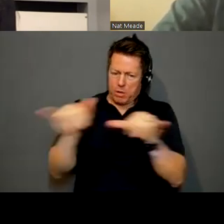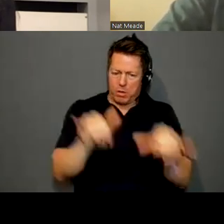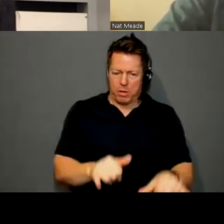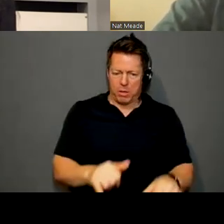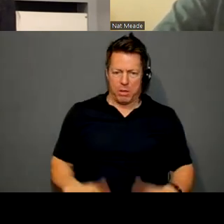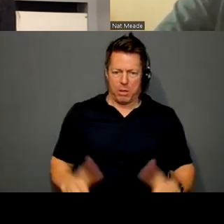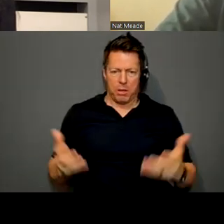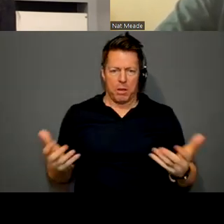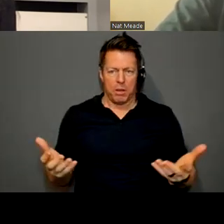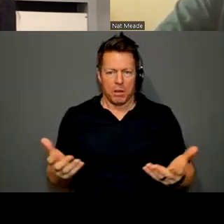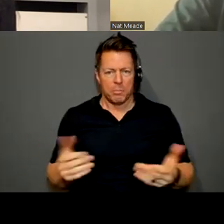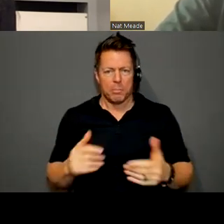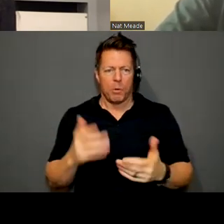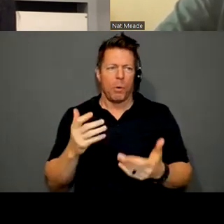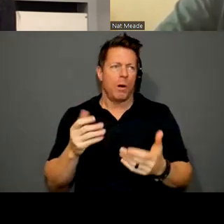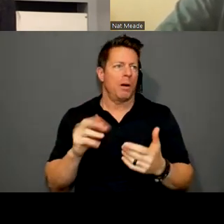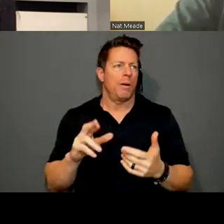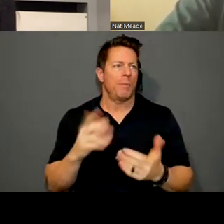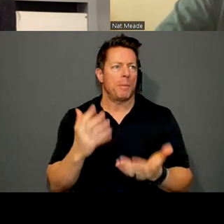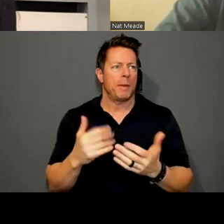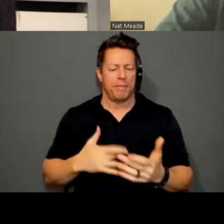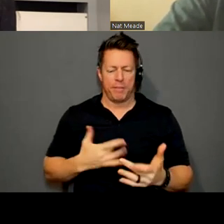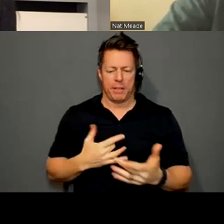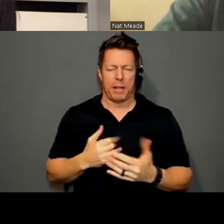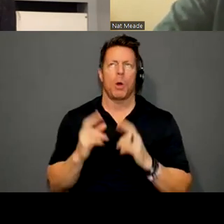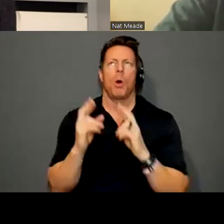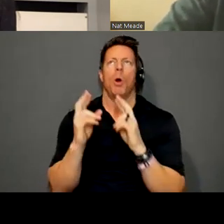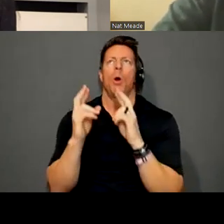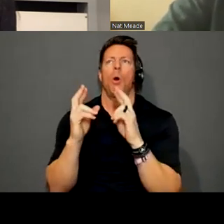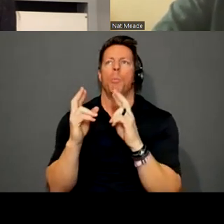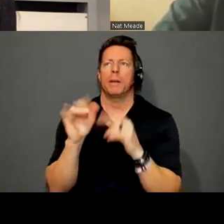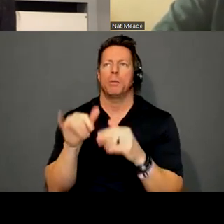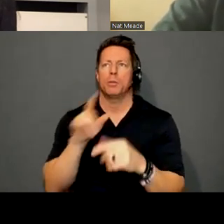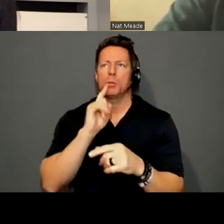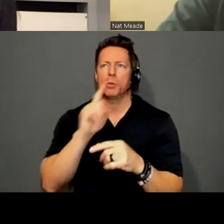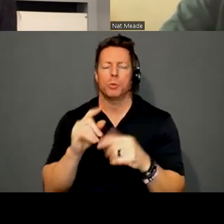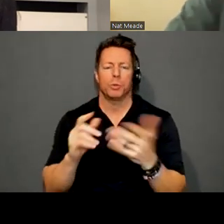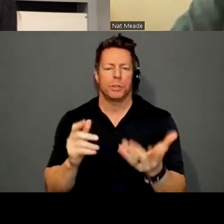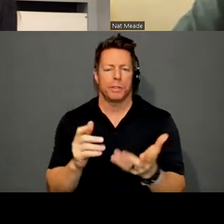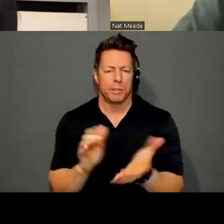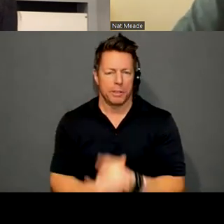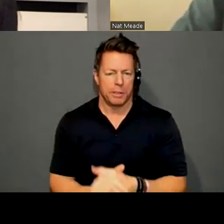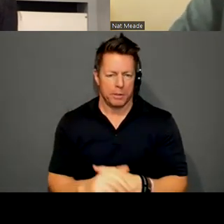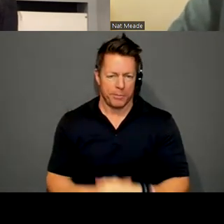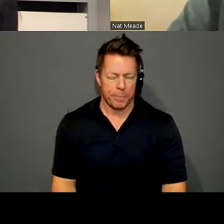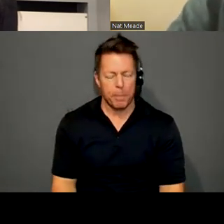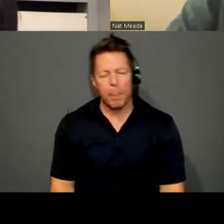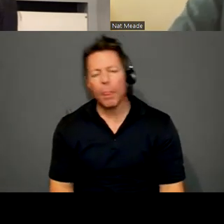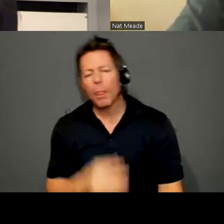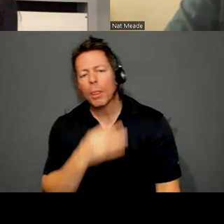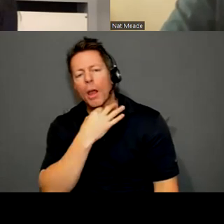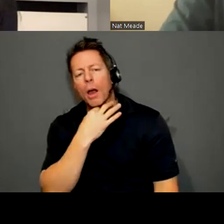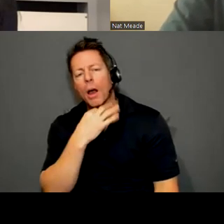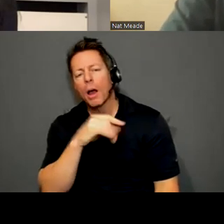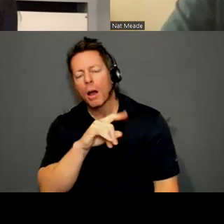hopeful feeling or something that I would, I was hoping that that was true. You know, do you think that because